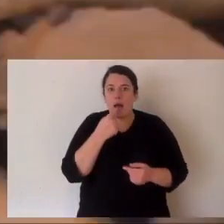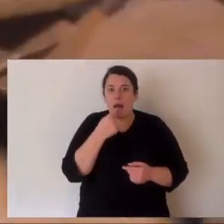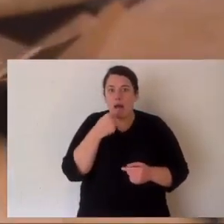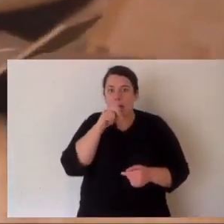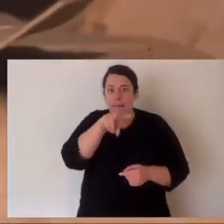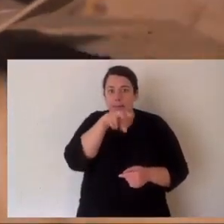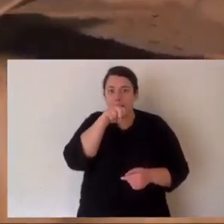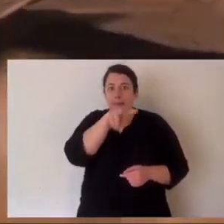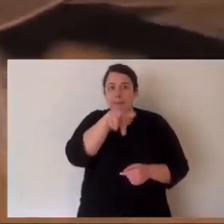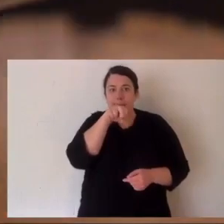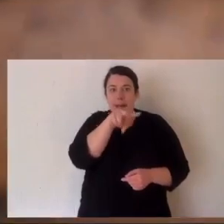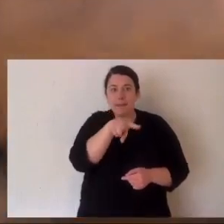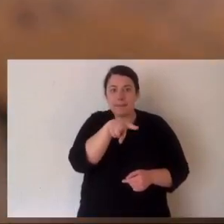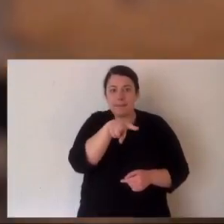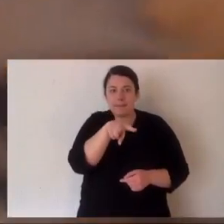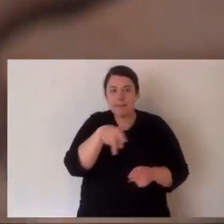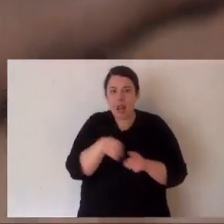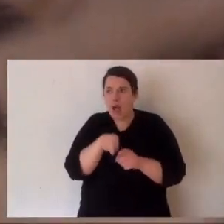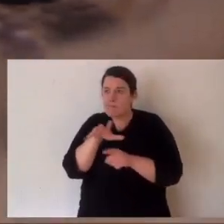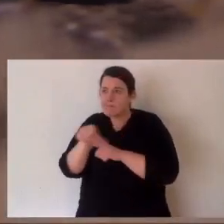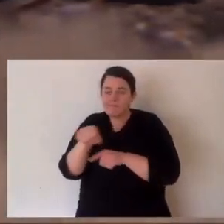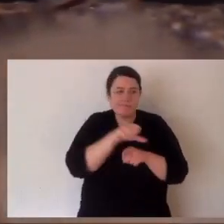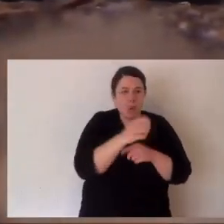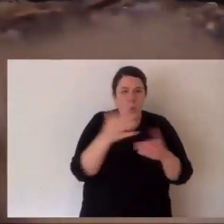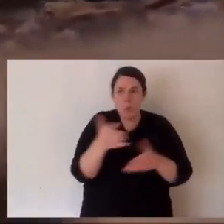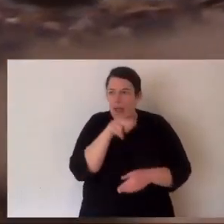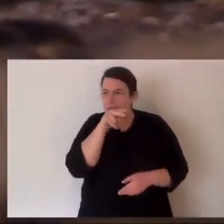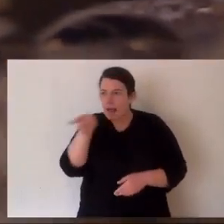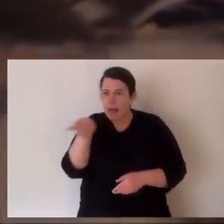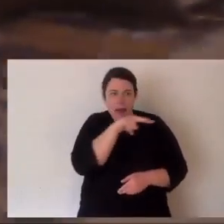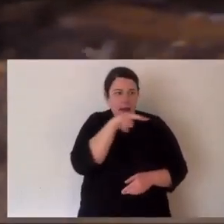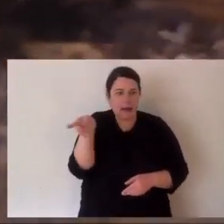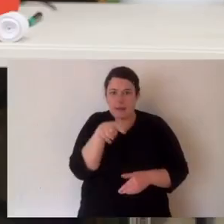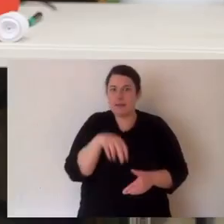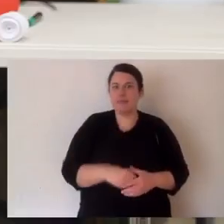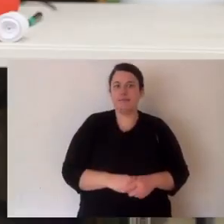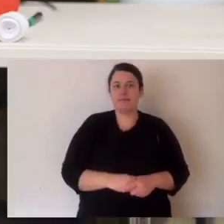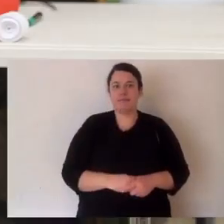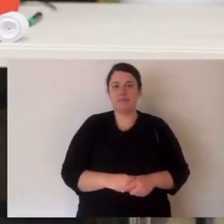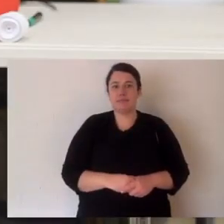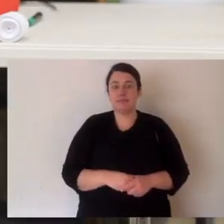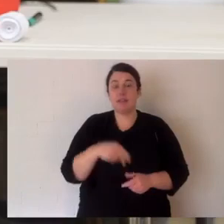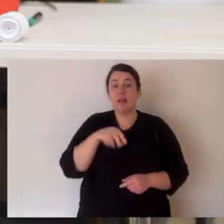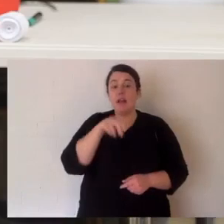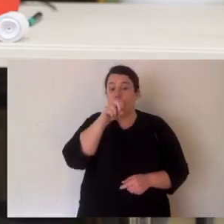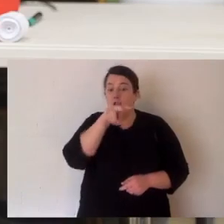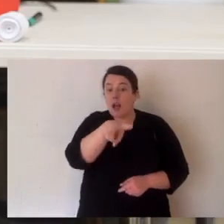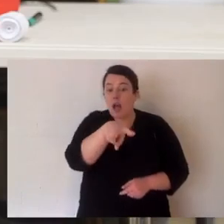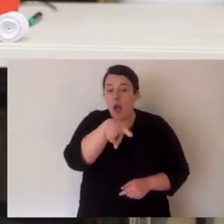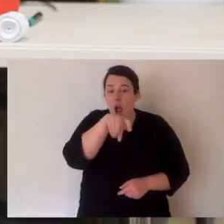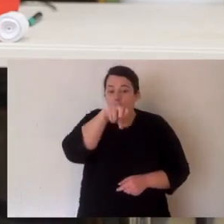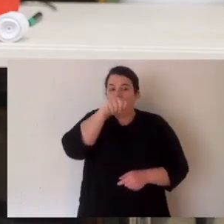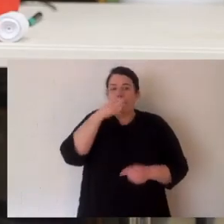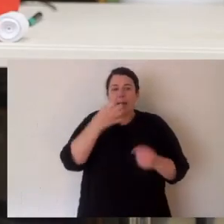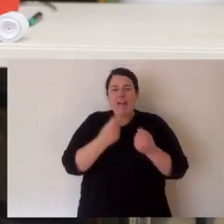tongue. Their tongue flicks and it's like a gold detector. When they flick their tongue, it goes back into the mouth